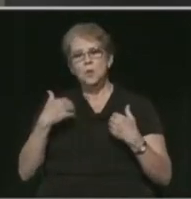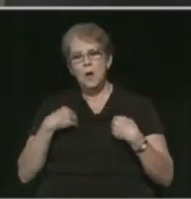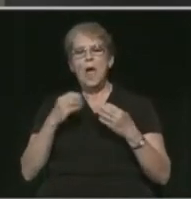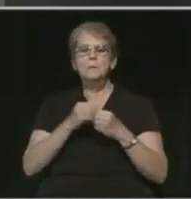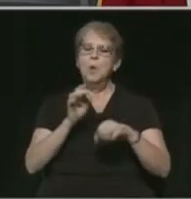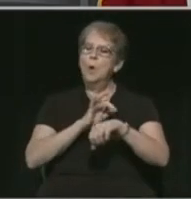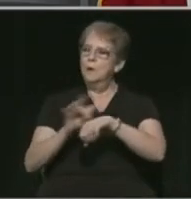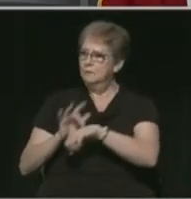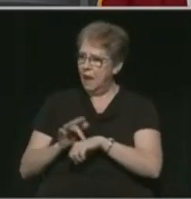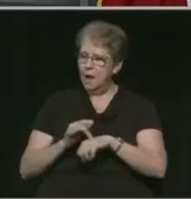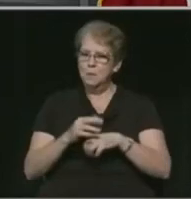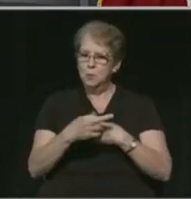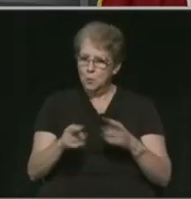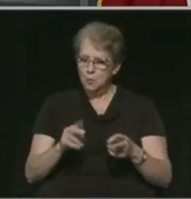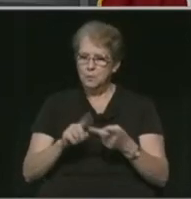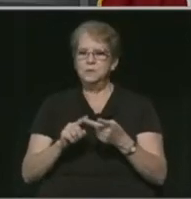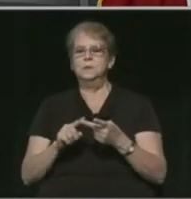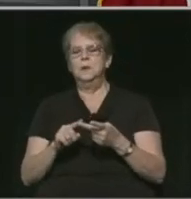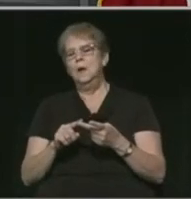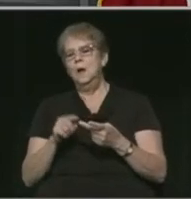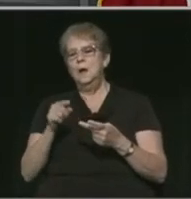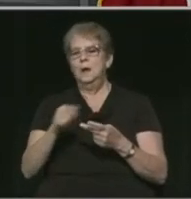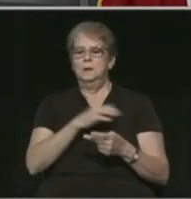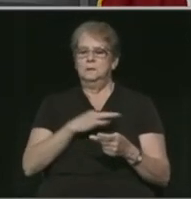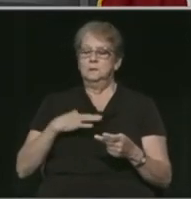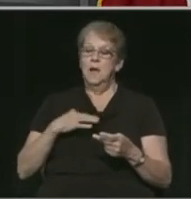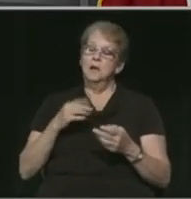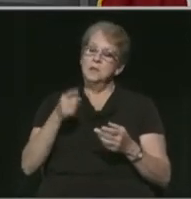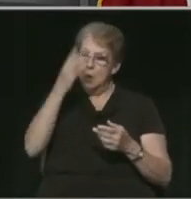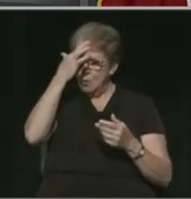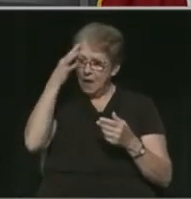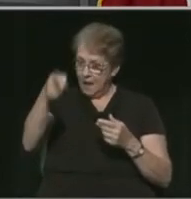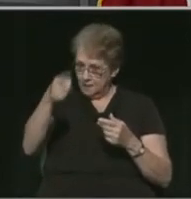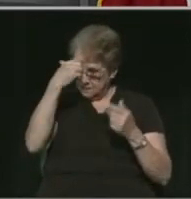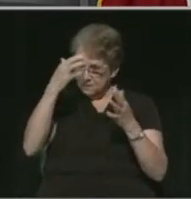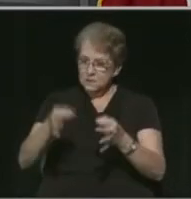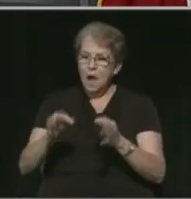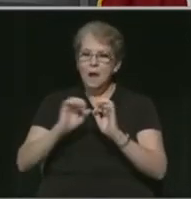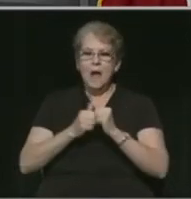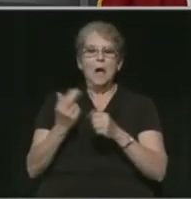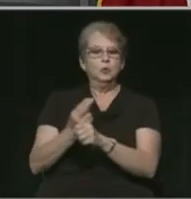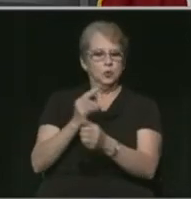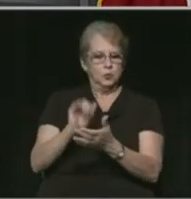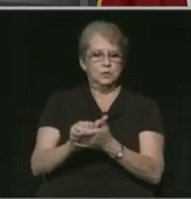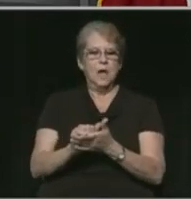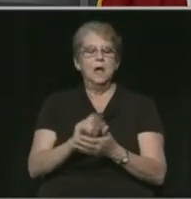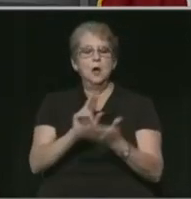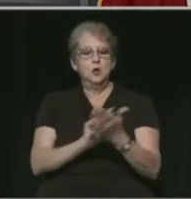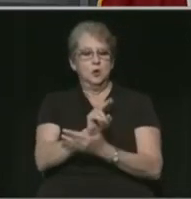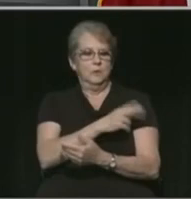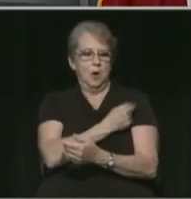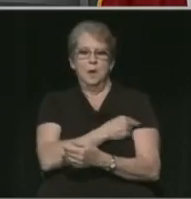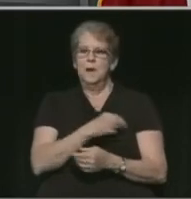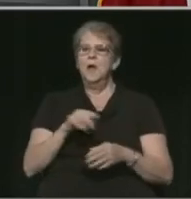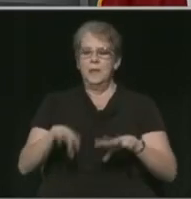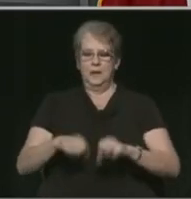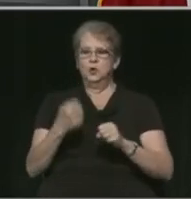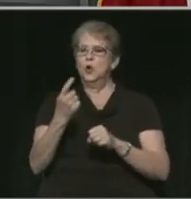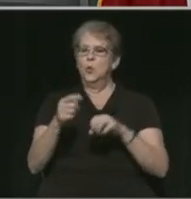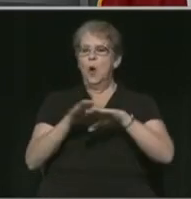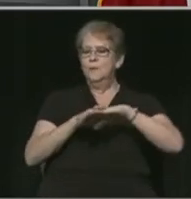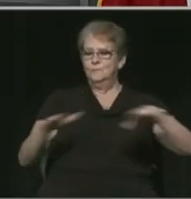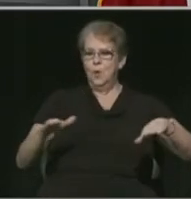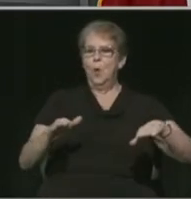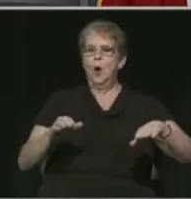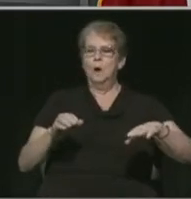So it's up to them to determine how they're going to use that capacity. At University Hospital, they took one floor, kept it